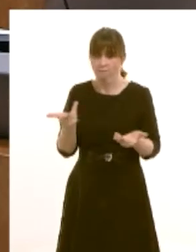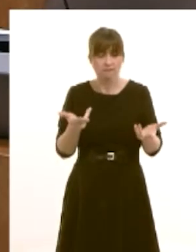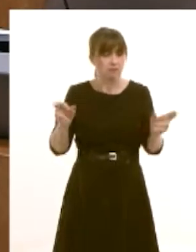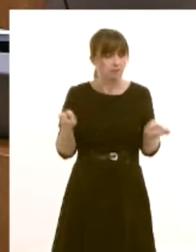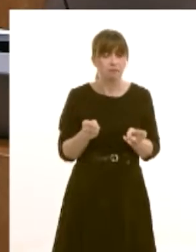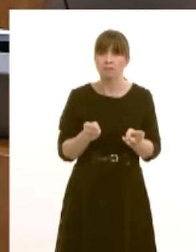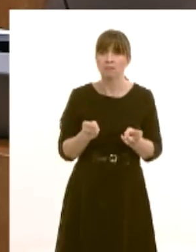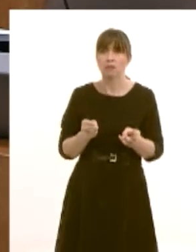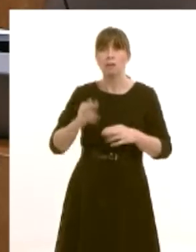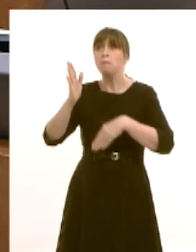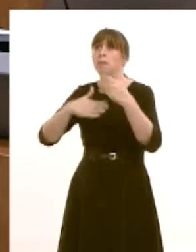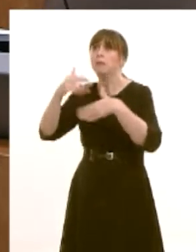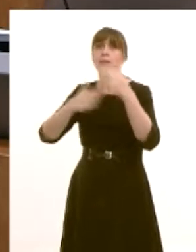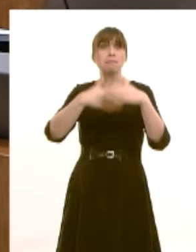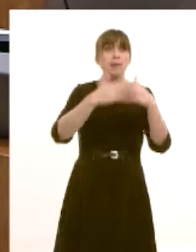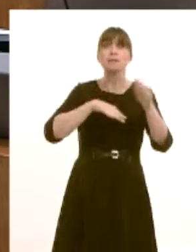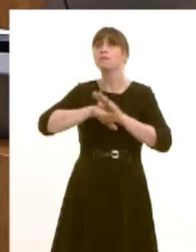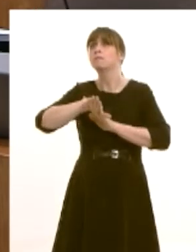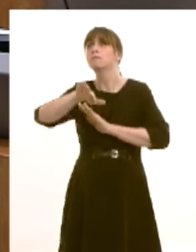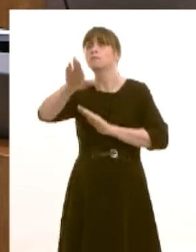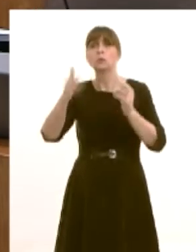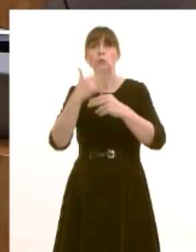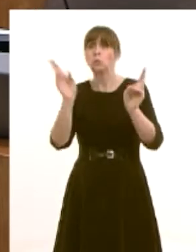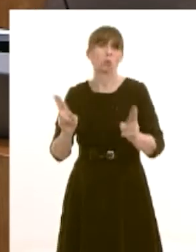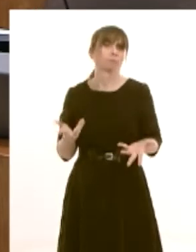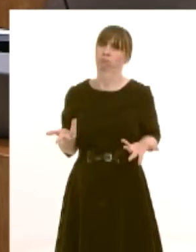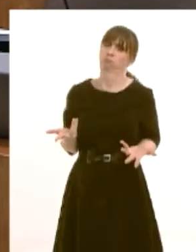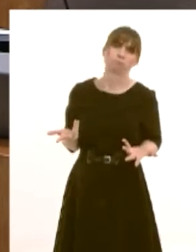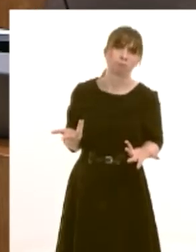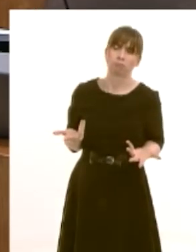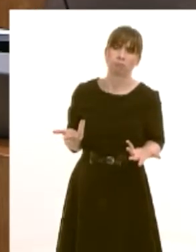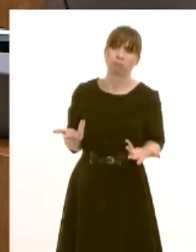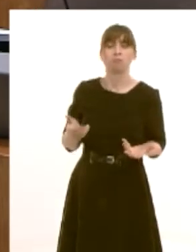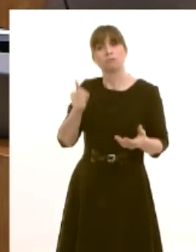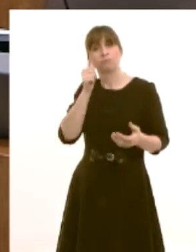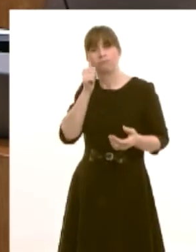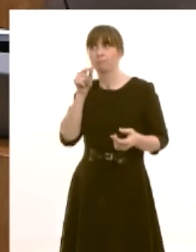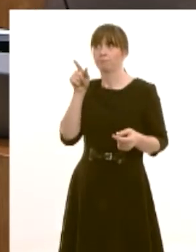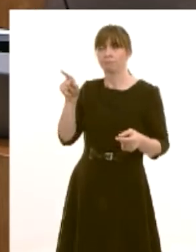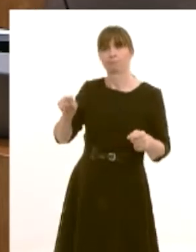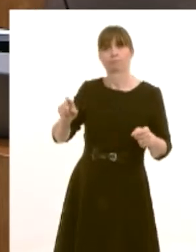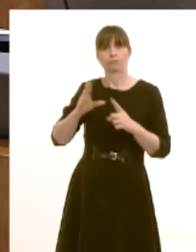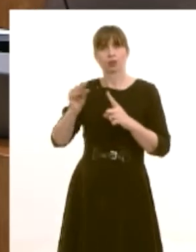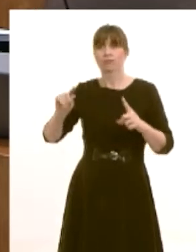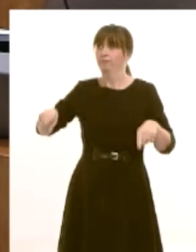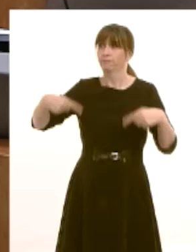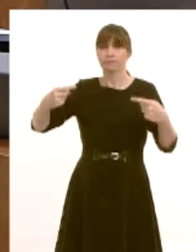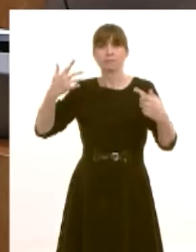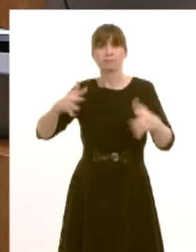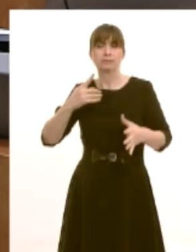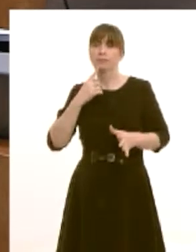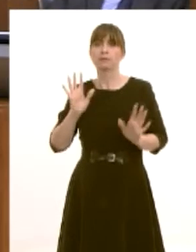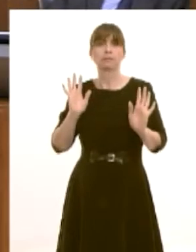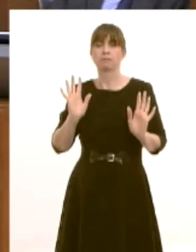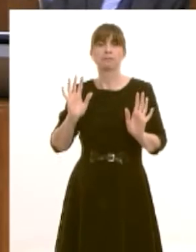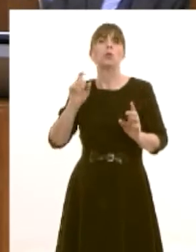schools would not be built in the future. And we had confirmation of this over the weekend when the leader of the opposition said that he would not protect education